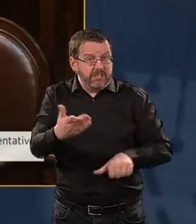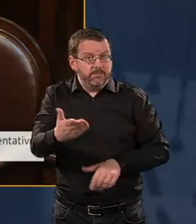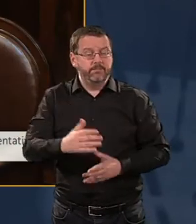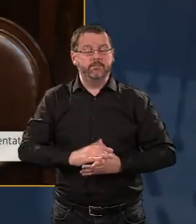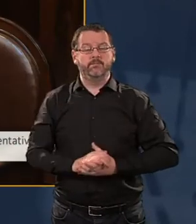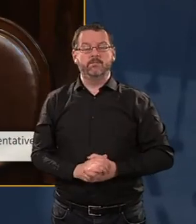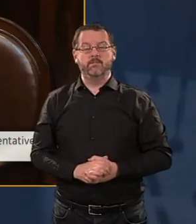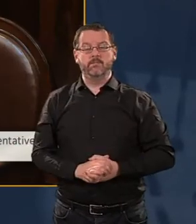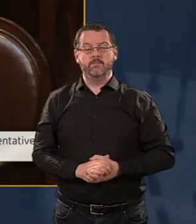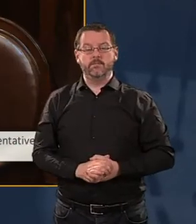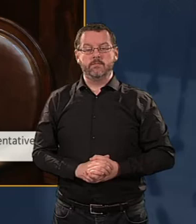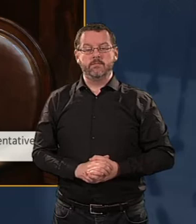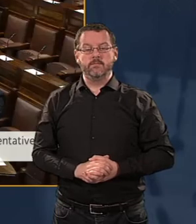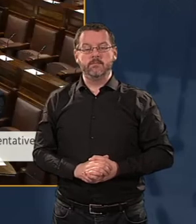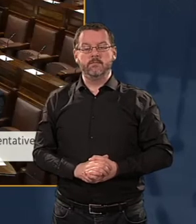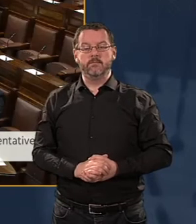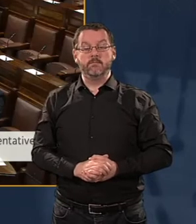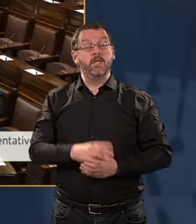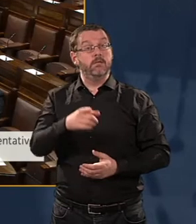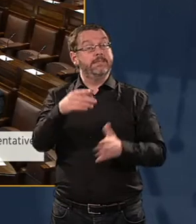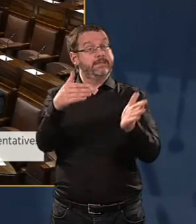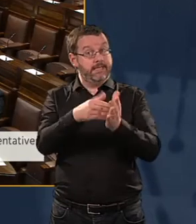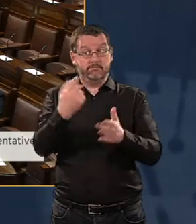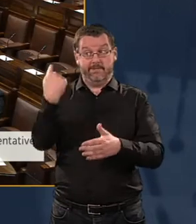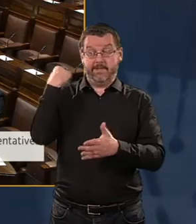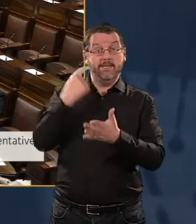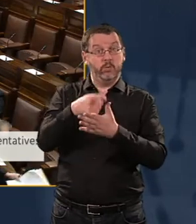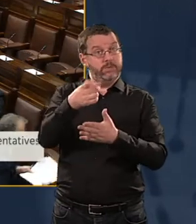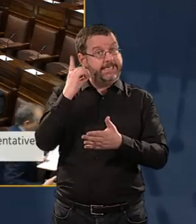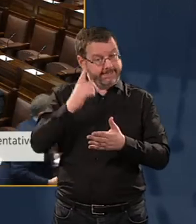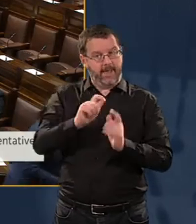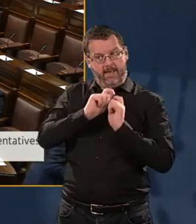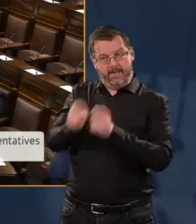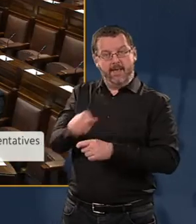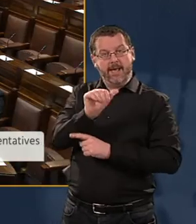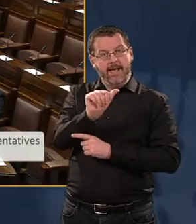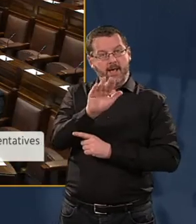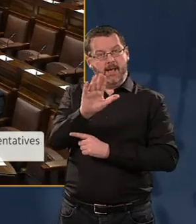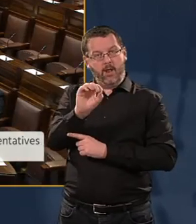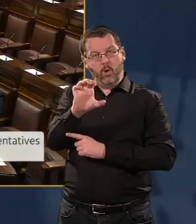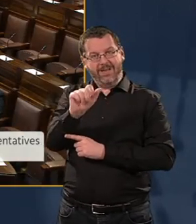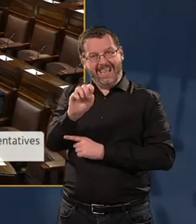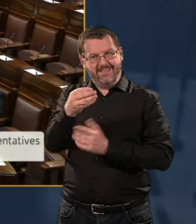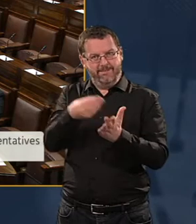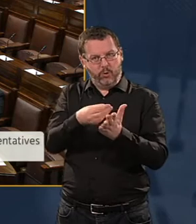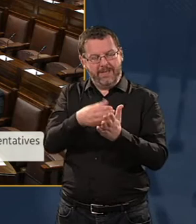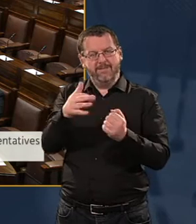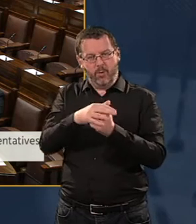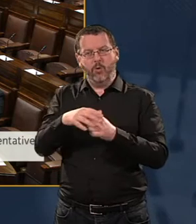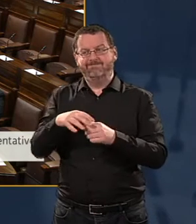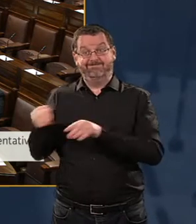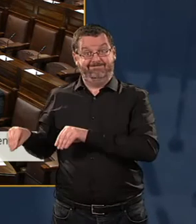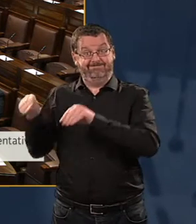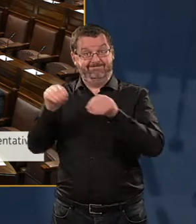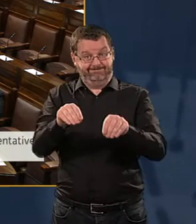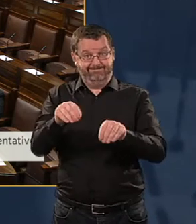I think, Deputy, to your credit, you did allocate funding for the relocation of the new or the relocation